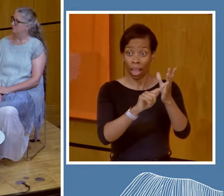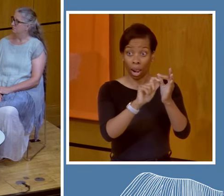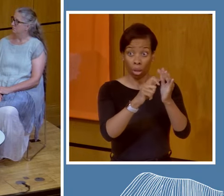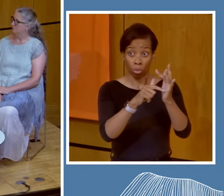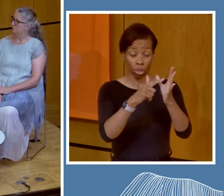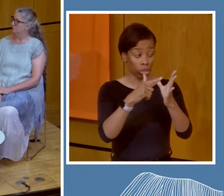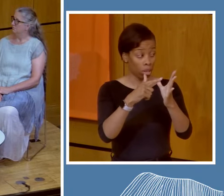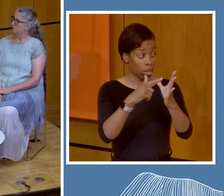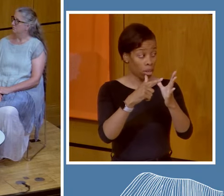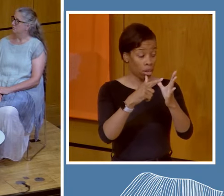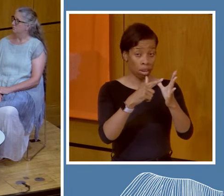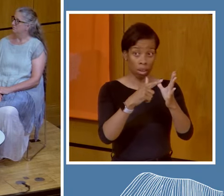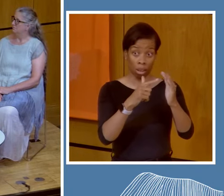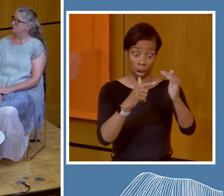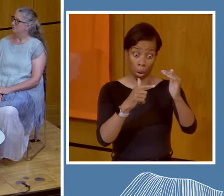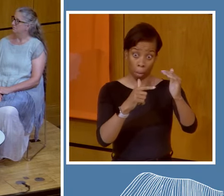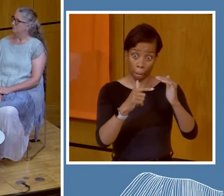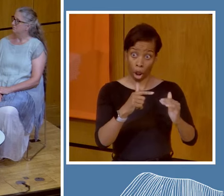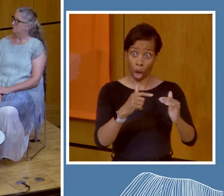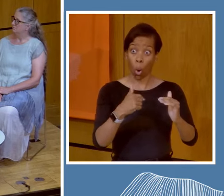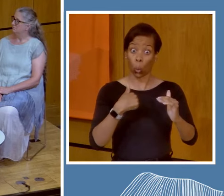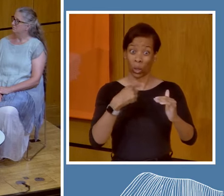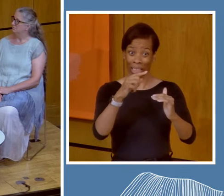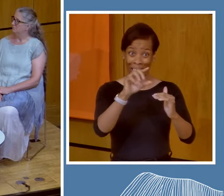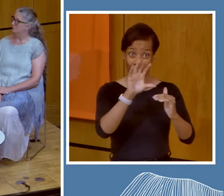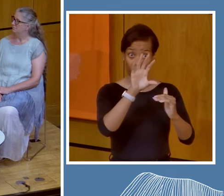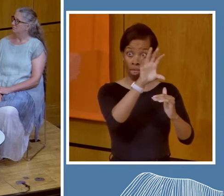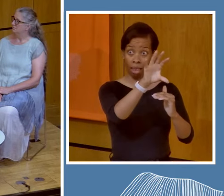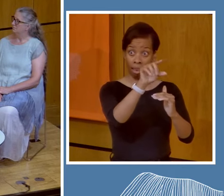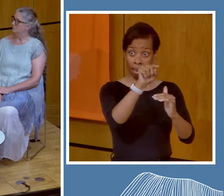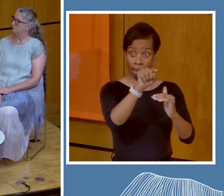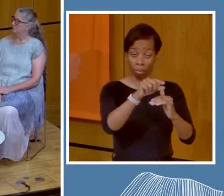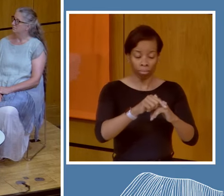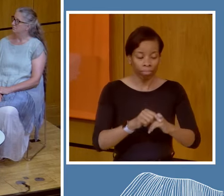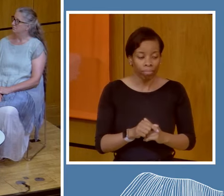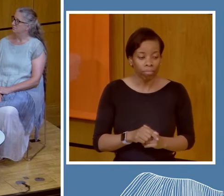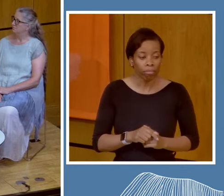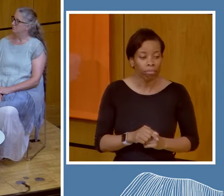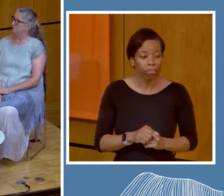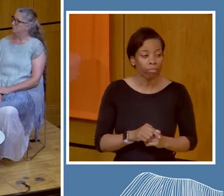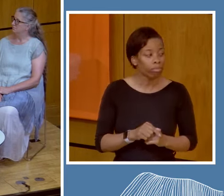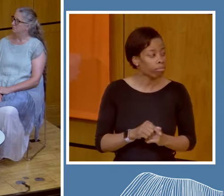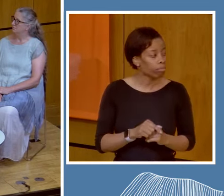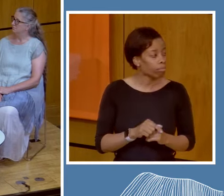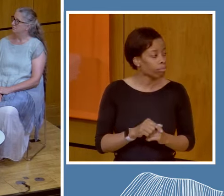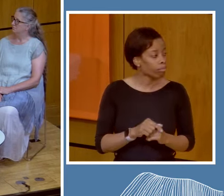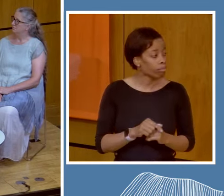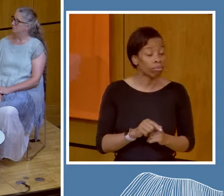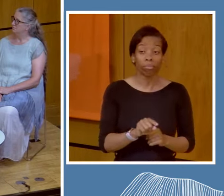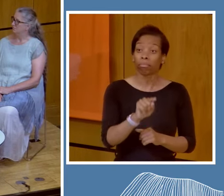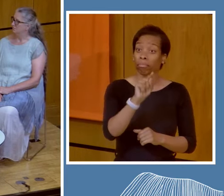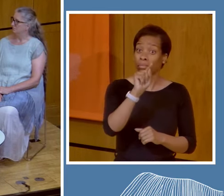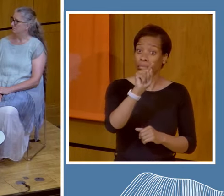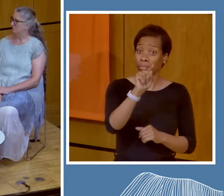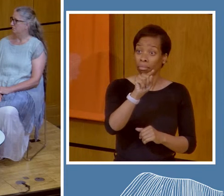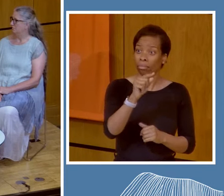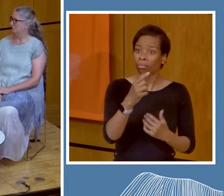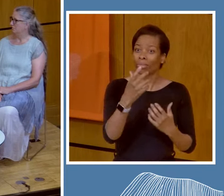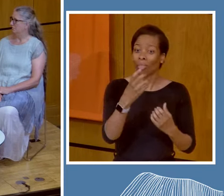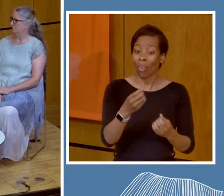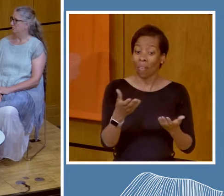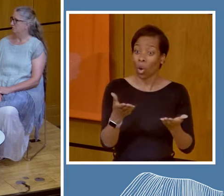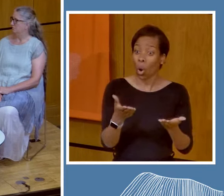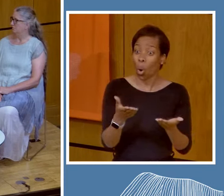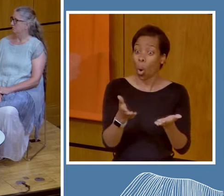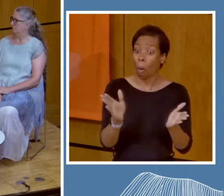Alberta's right below us. And in northern Alberta, there's one of the largest open pit bitumen mines in the